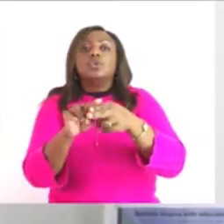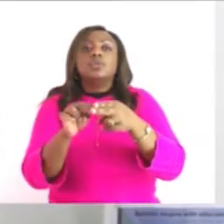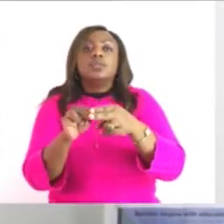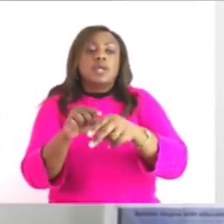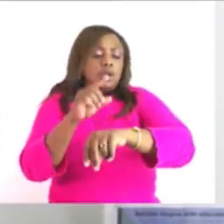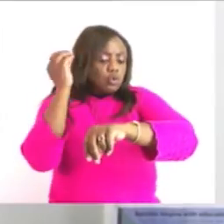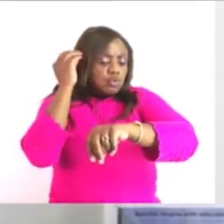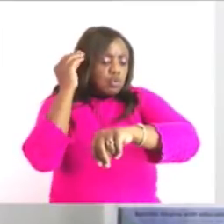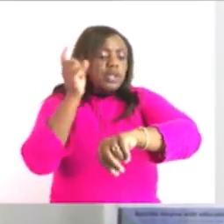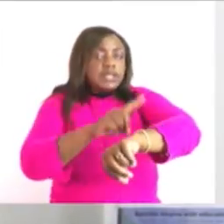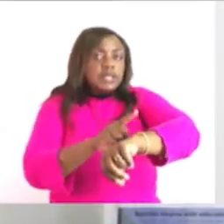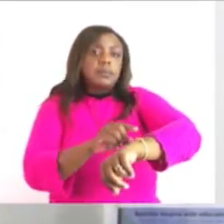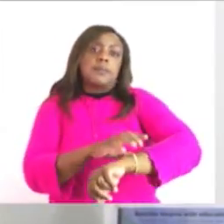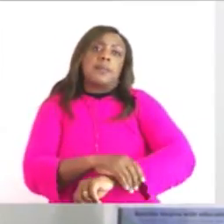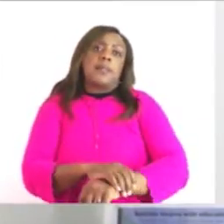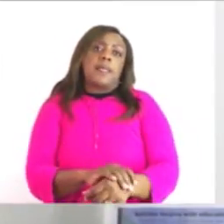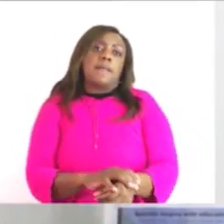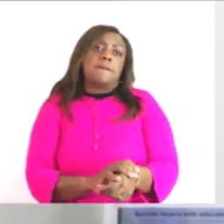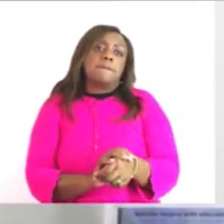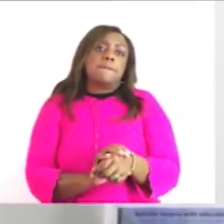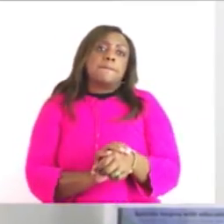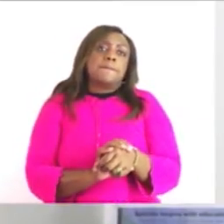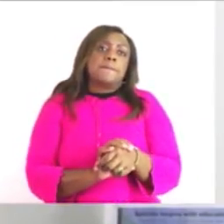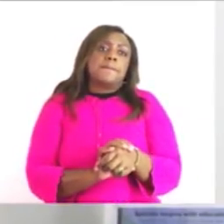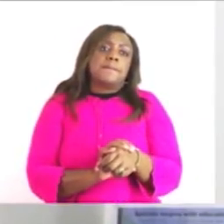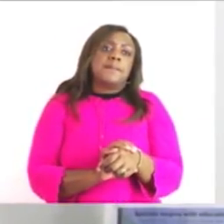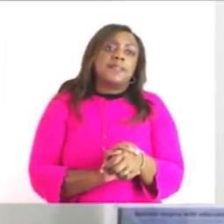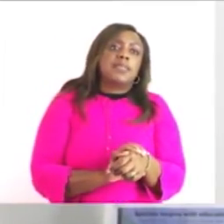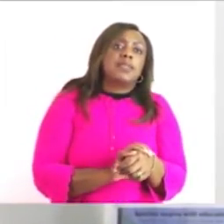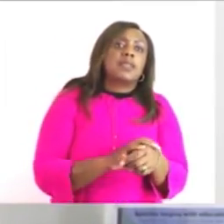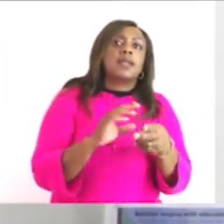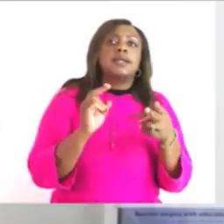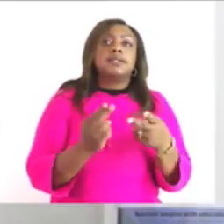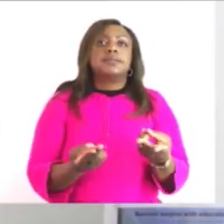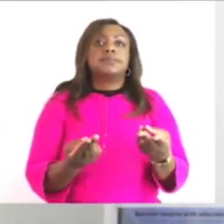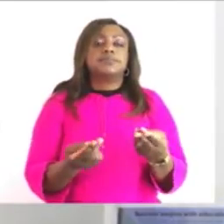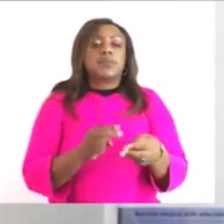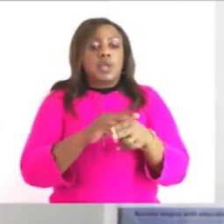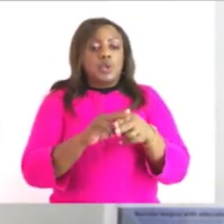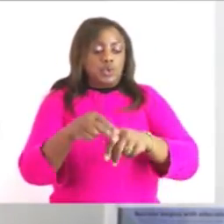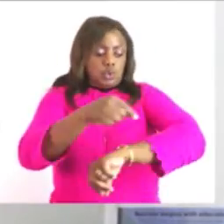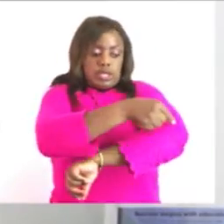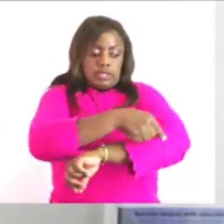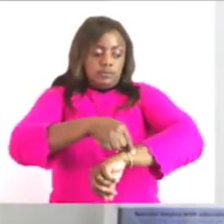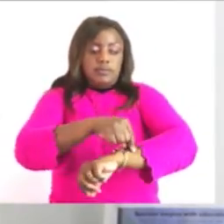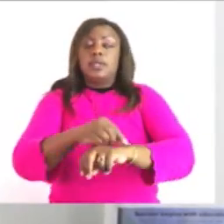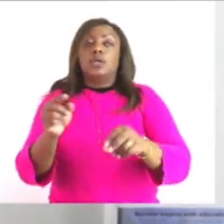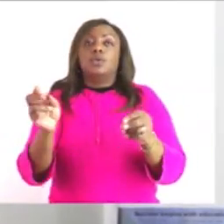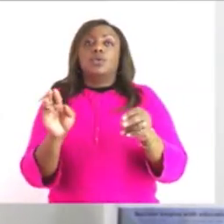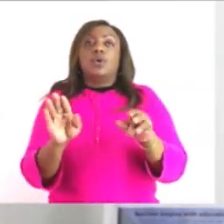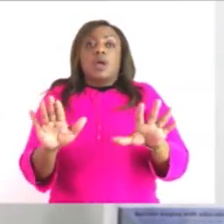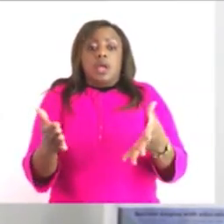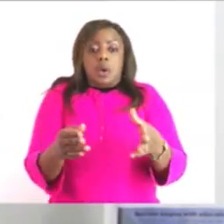electronic thermometer the one which is looking like a gun you can record that temperature